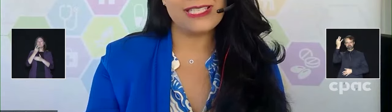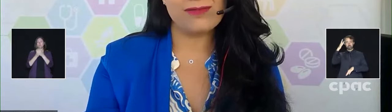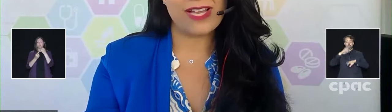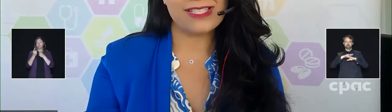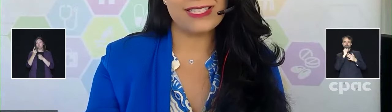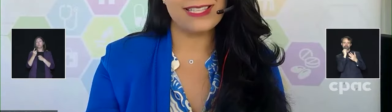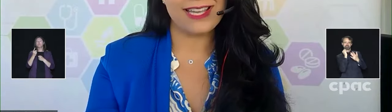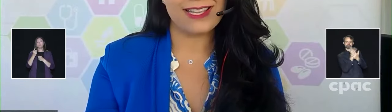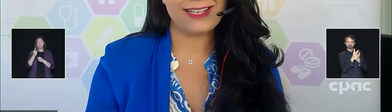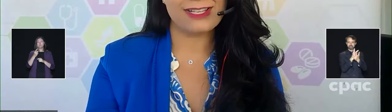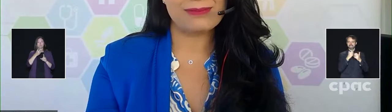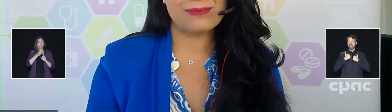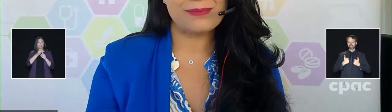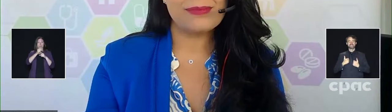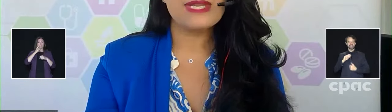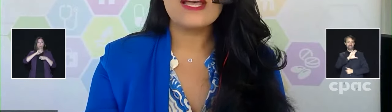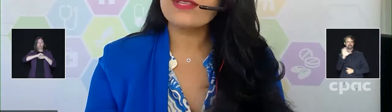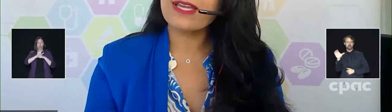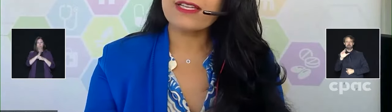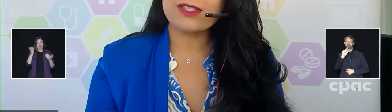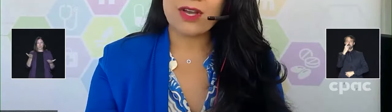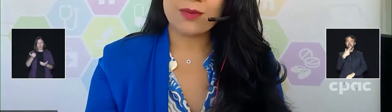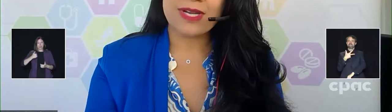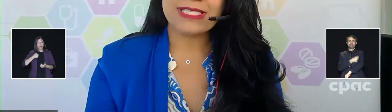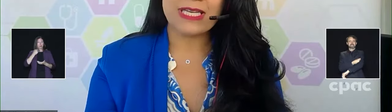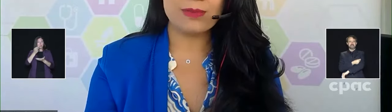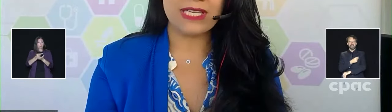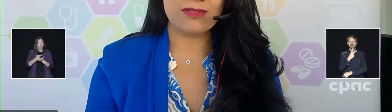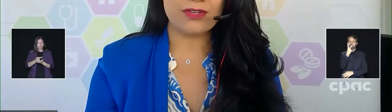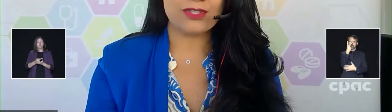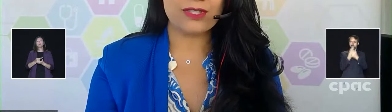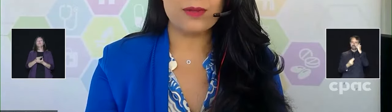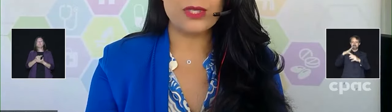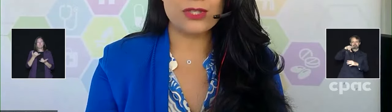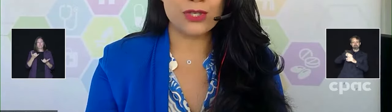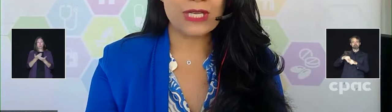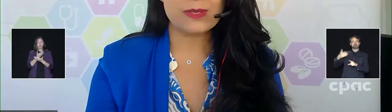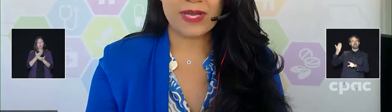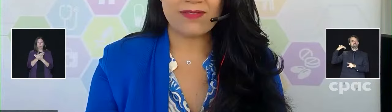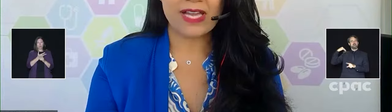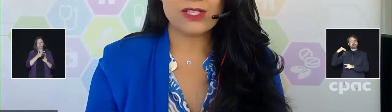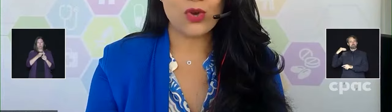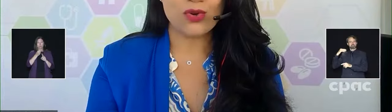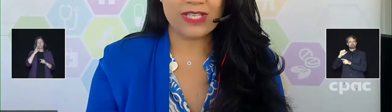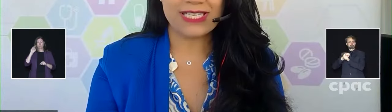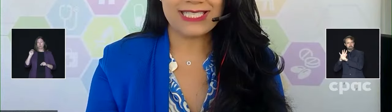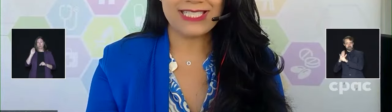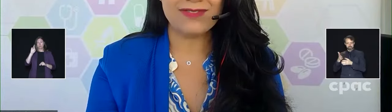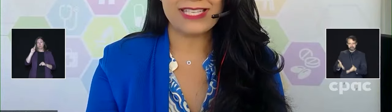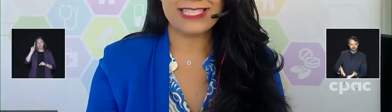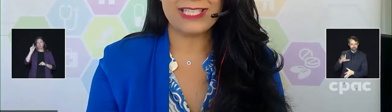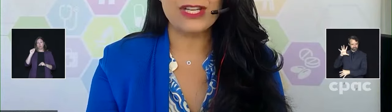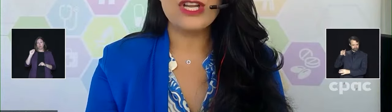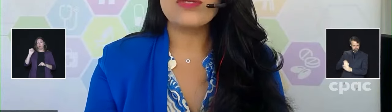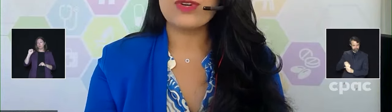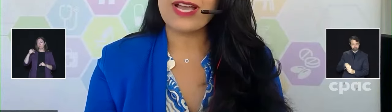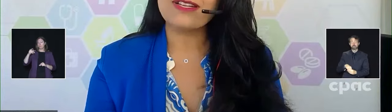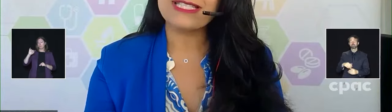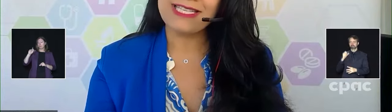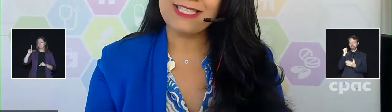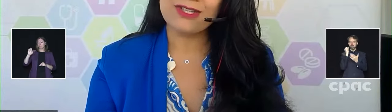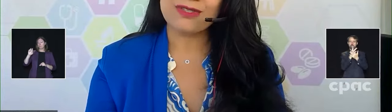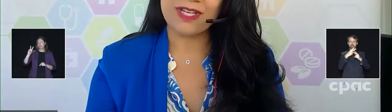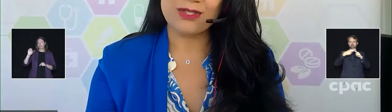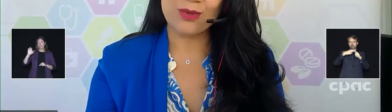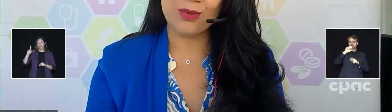COVID-19 vaccine in Canada. Health Canada has authorized an updated version of the Moderna spike-vax COVID-19 vaccine for